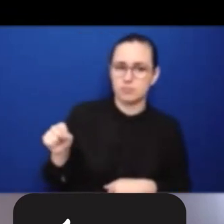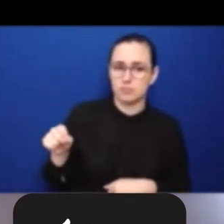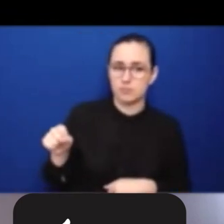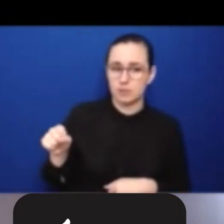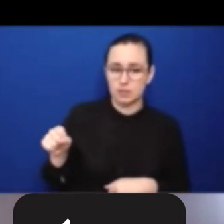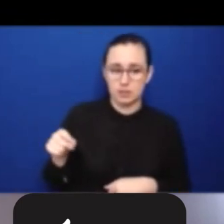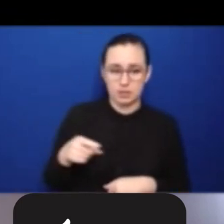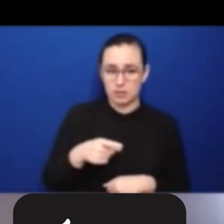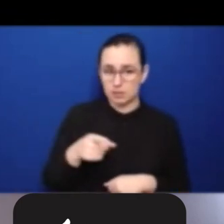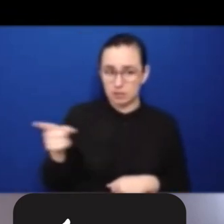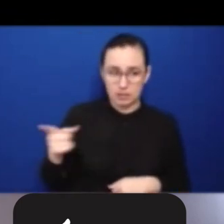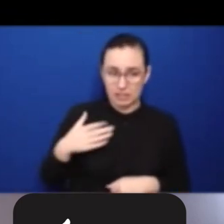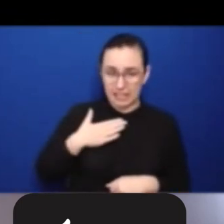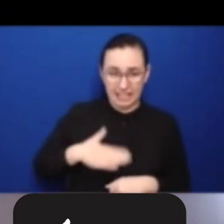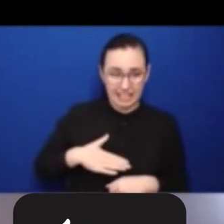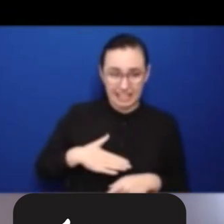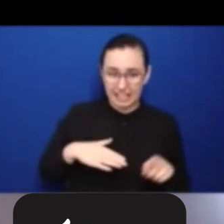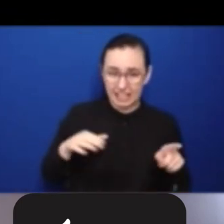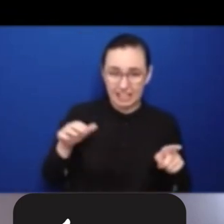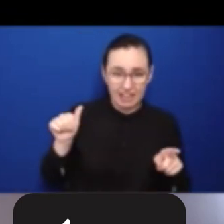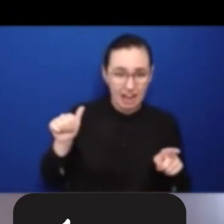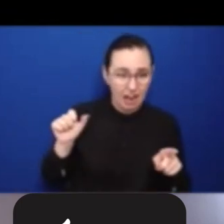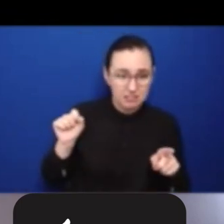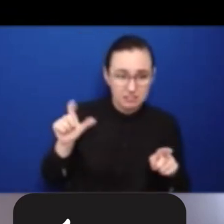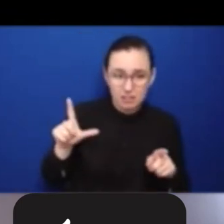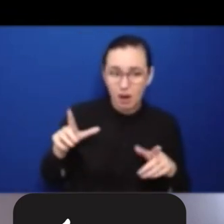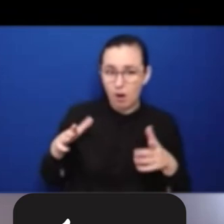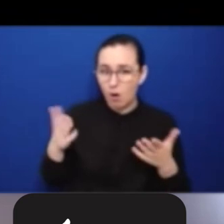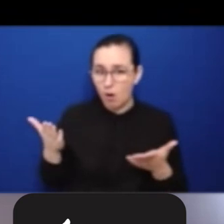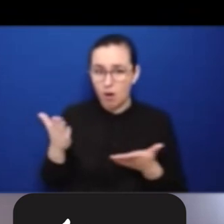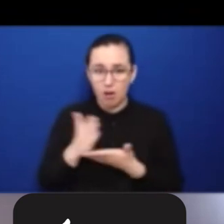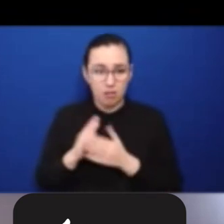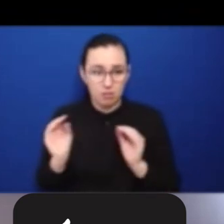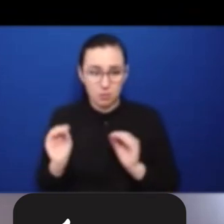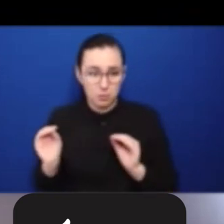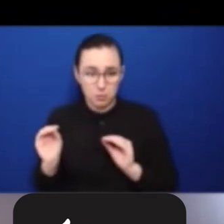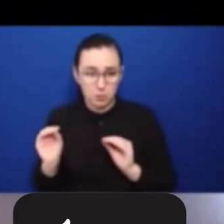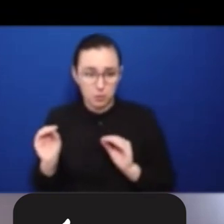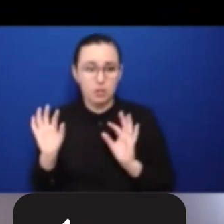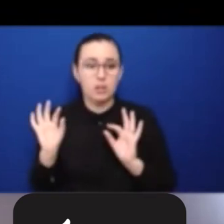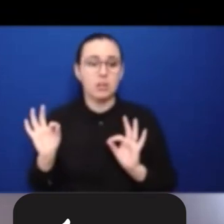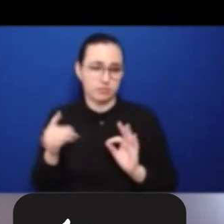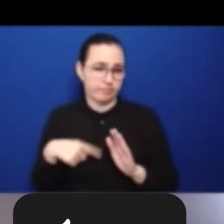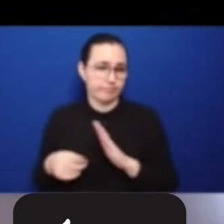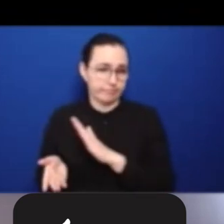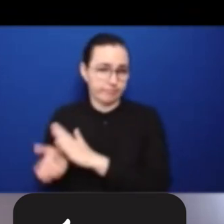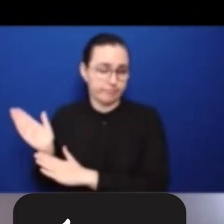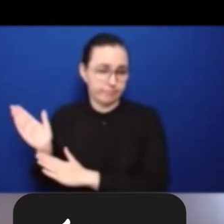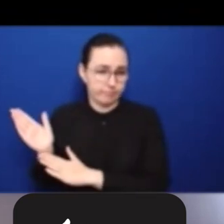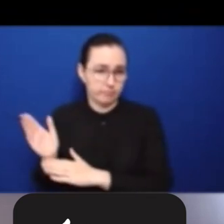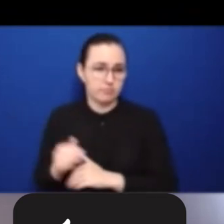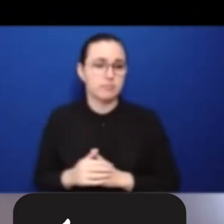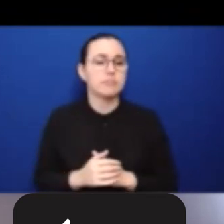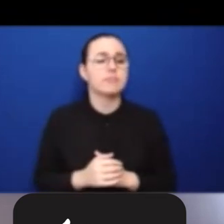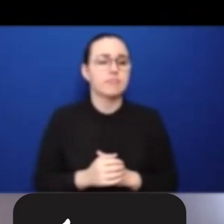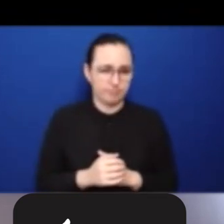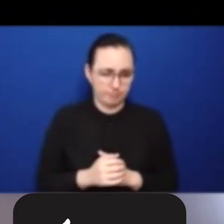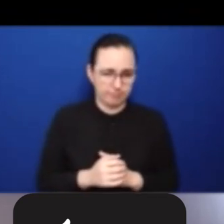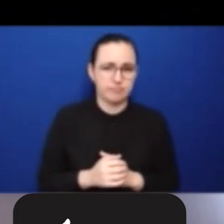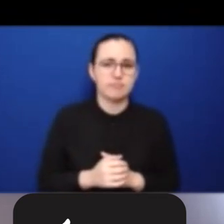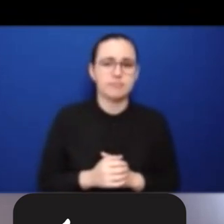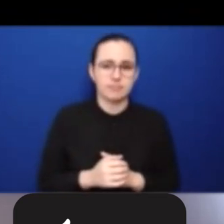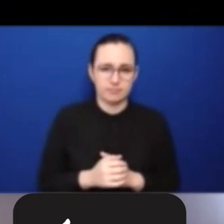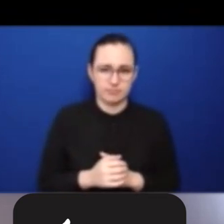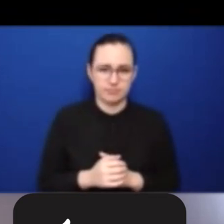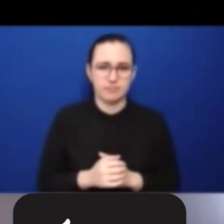with the recording of the presentations. And also all of the, a summary, we'll make a brief of